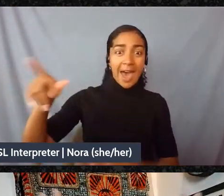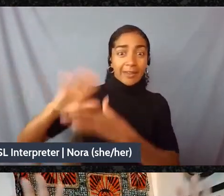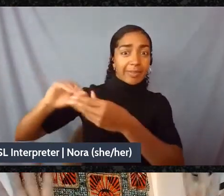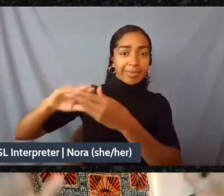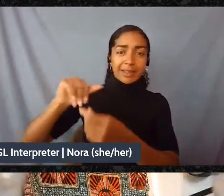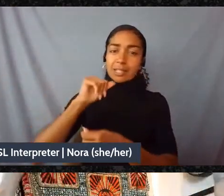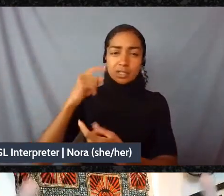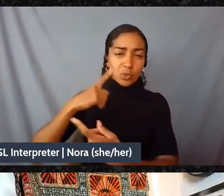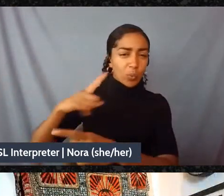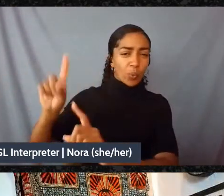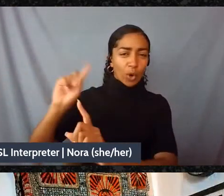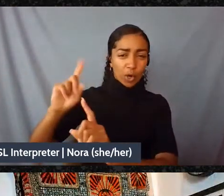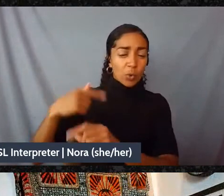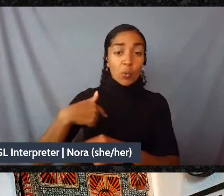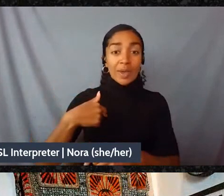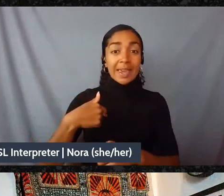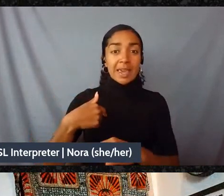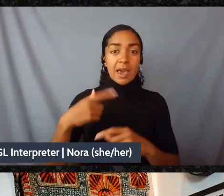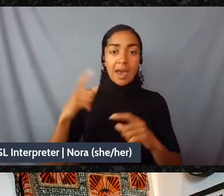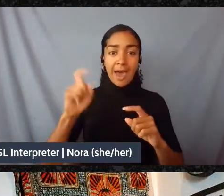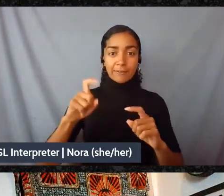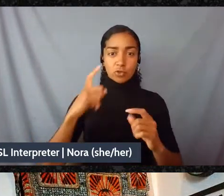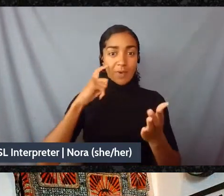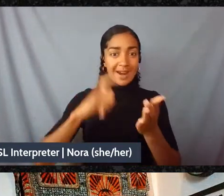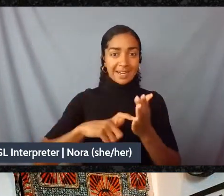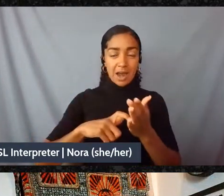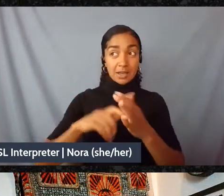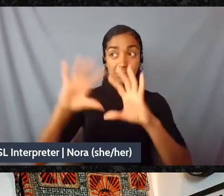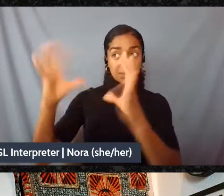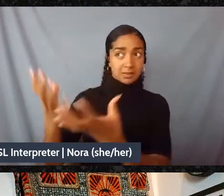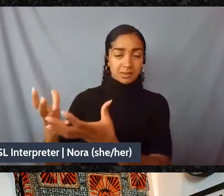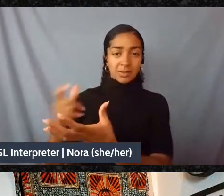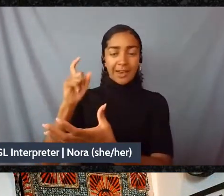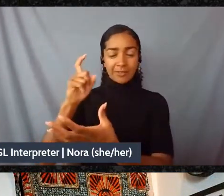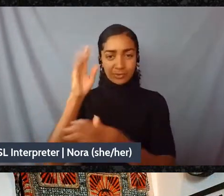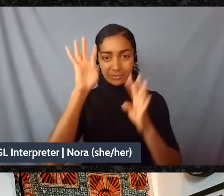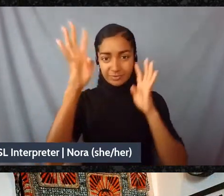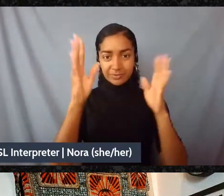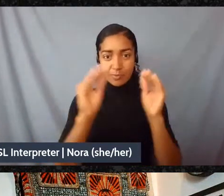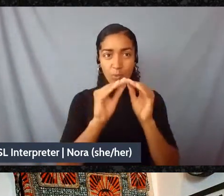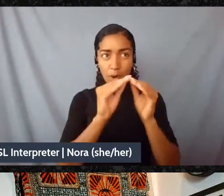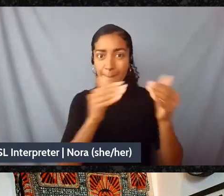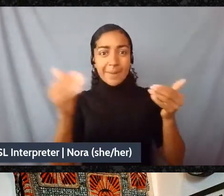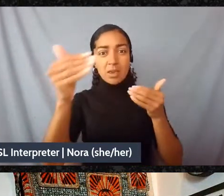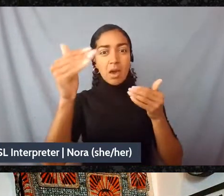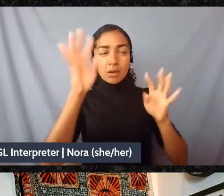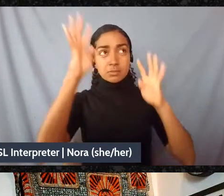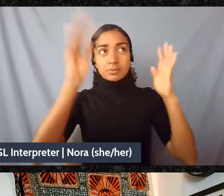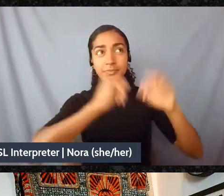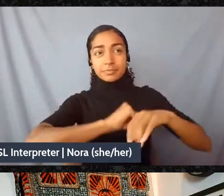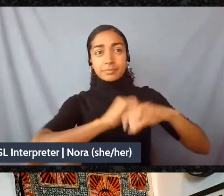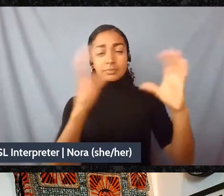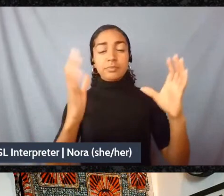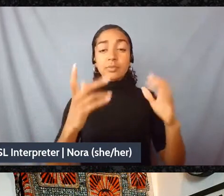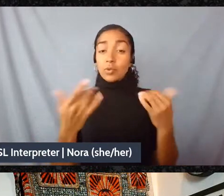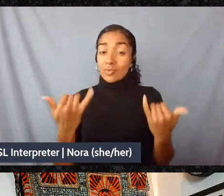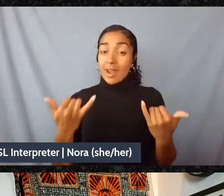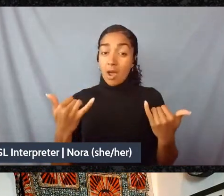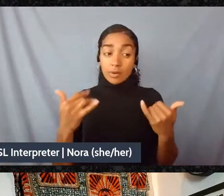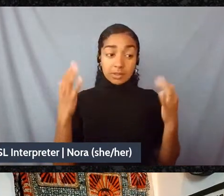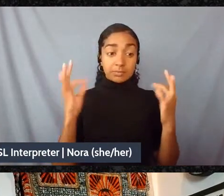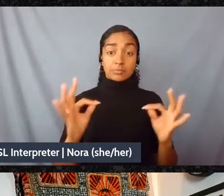imagining ourselves beyond it. So it's this incredible time where we can get our words in a lot of people's mouths.